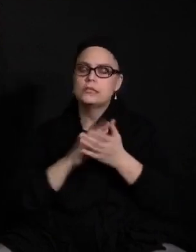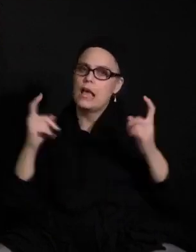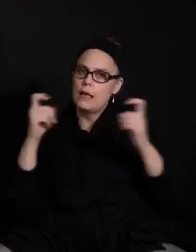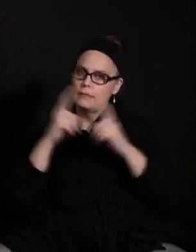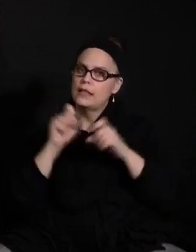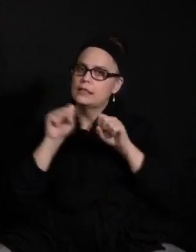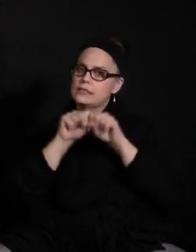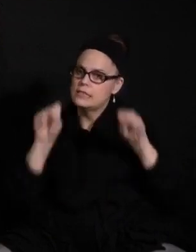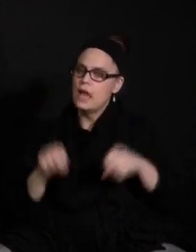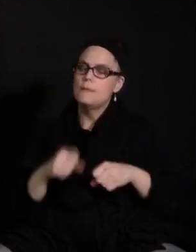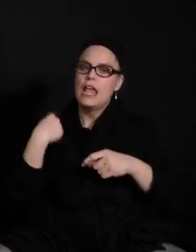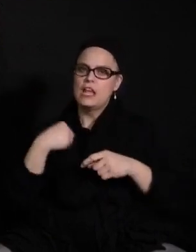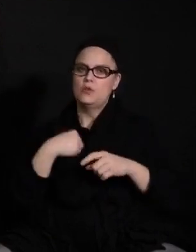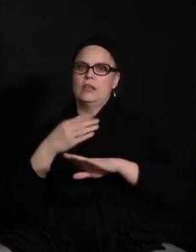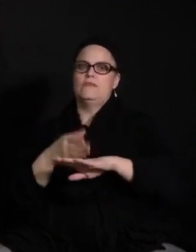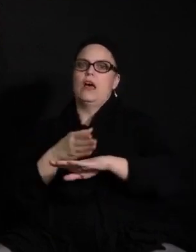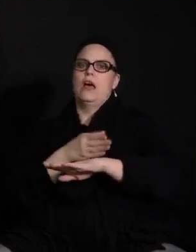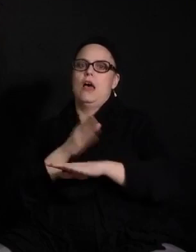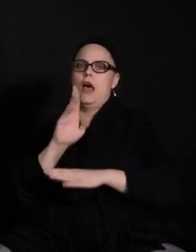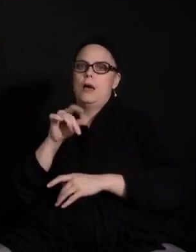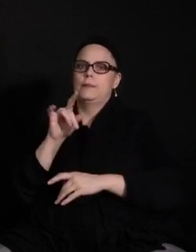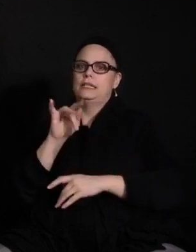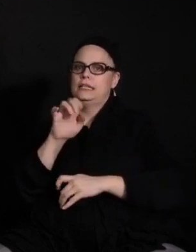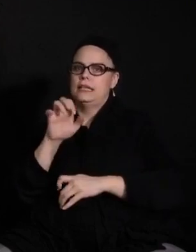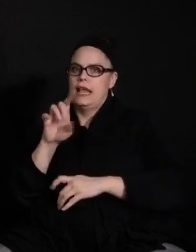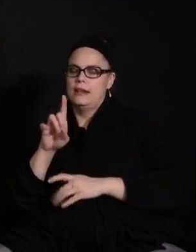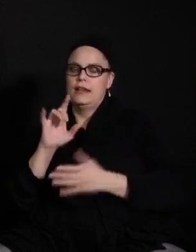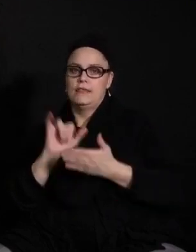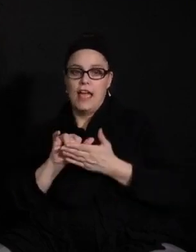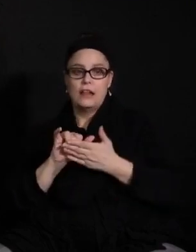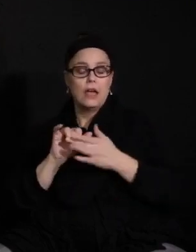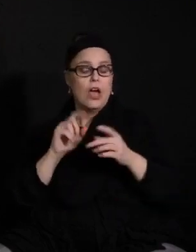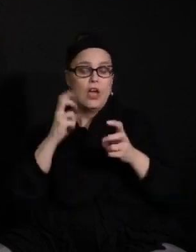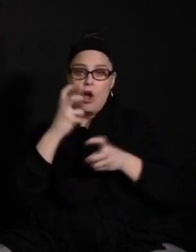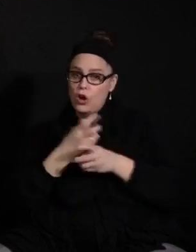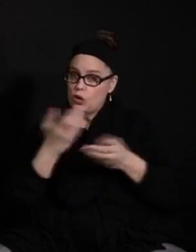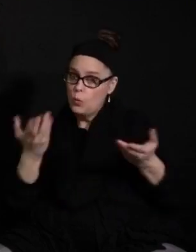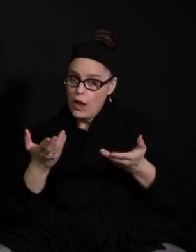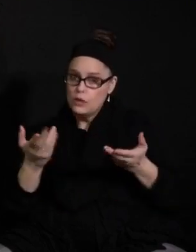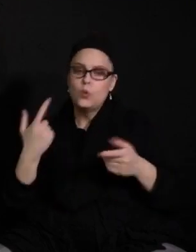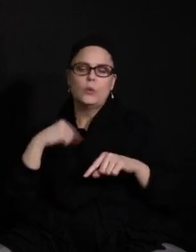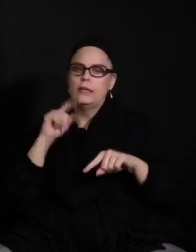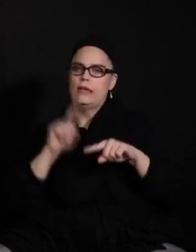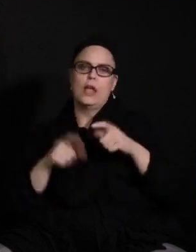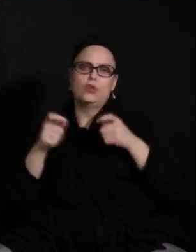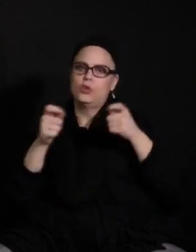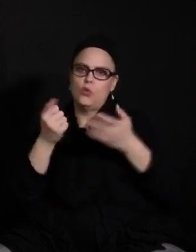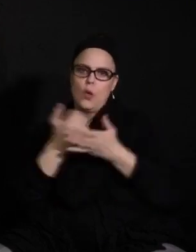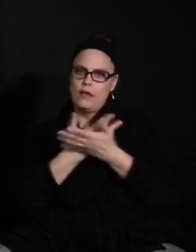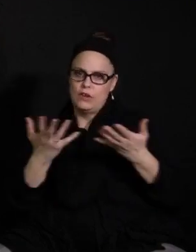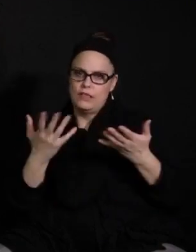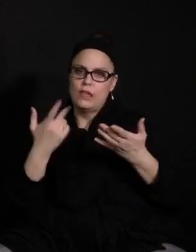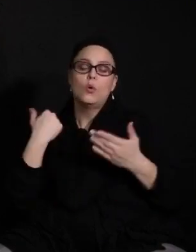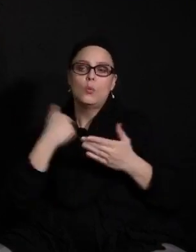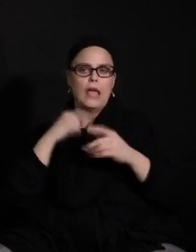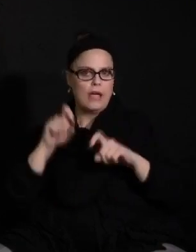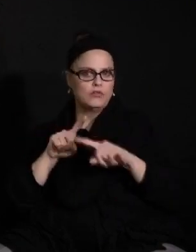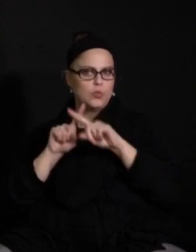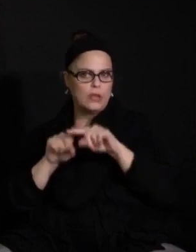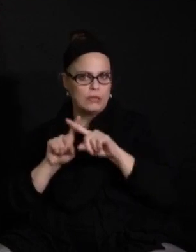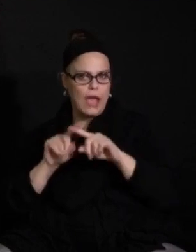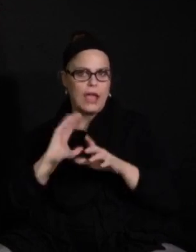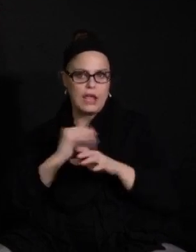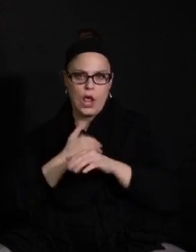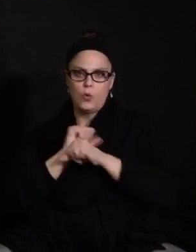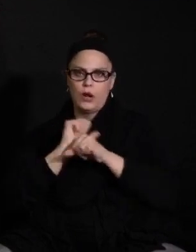updated it throughout the process. The hardest part is we can't control every piece of it. We have to rely on our employees, our students,